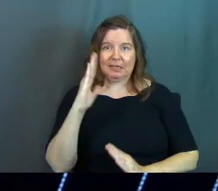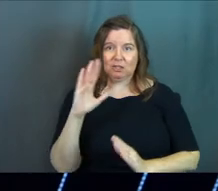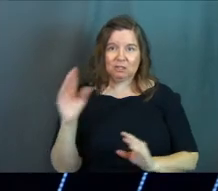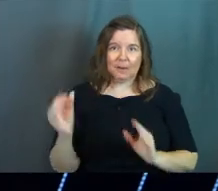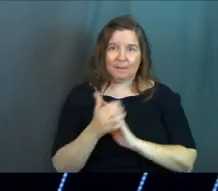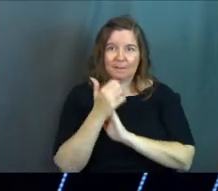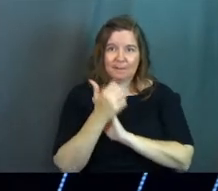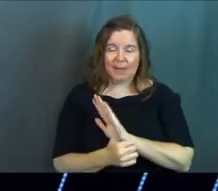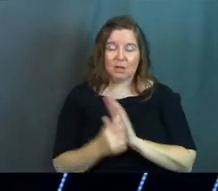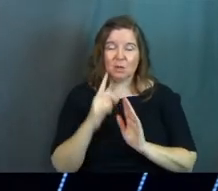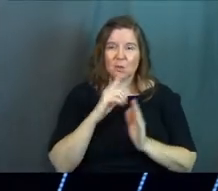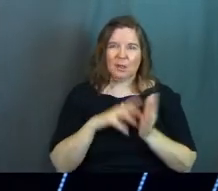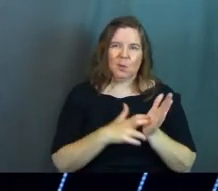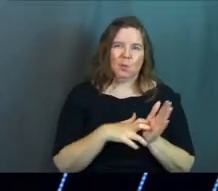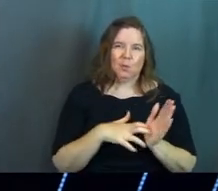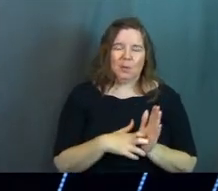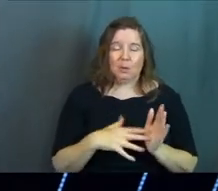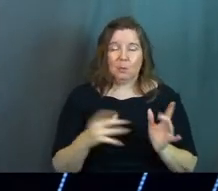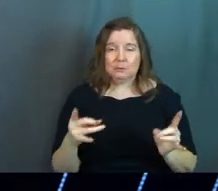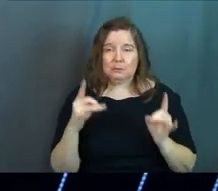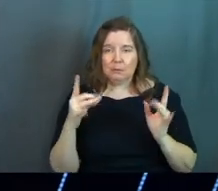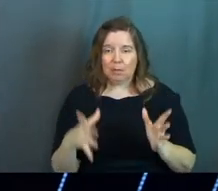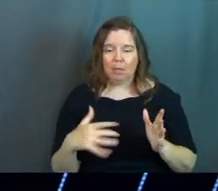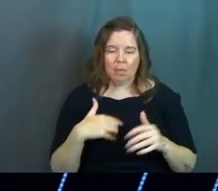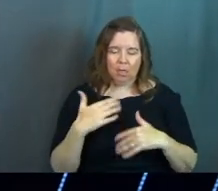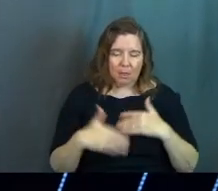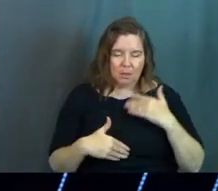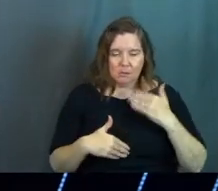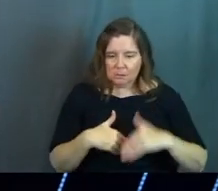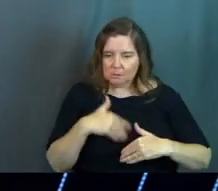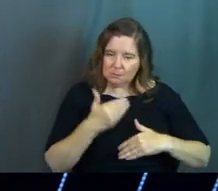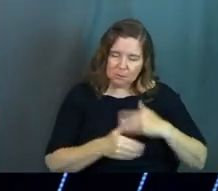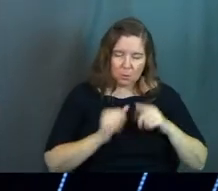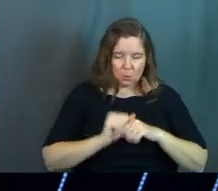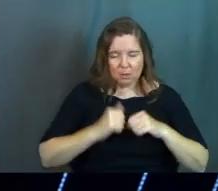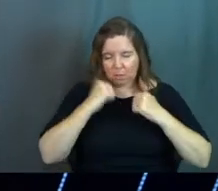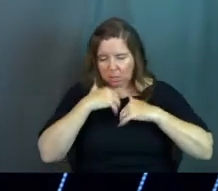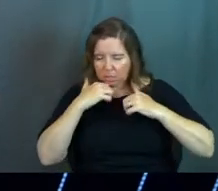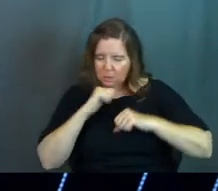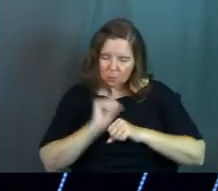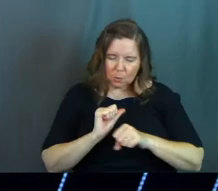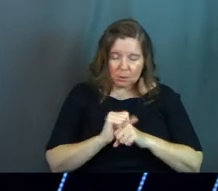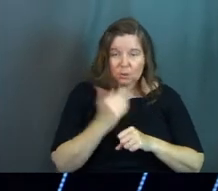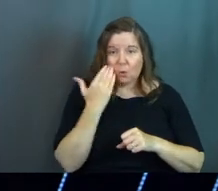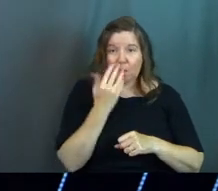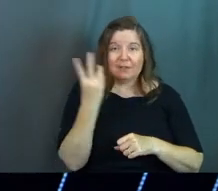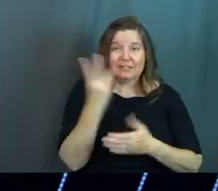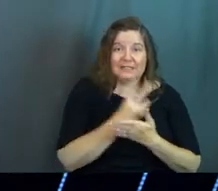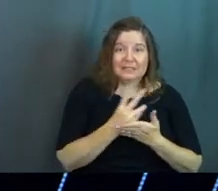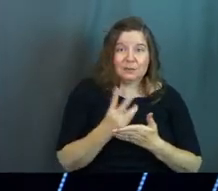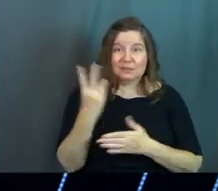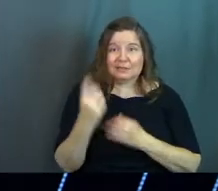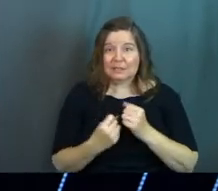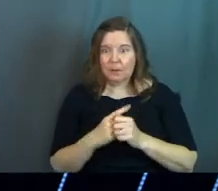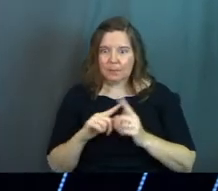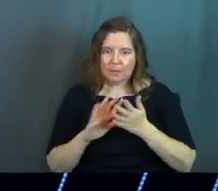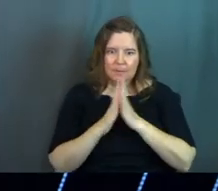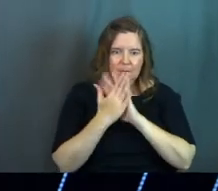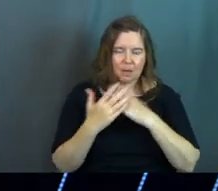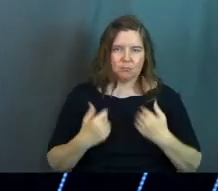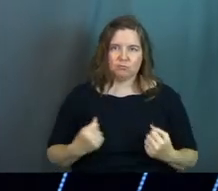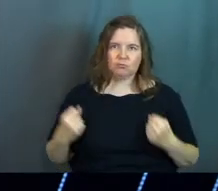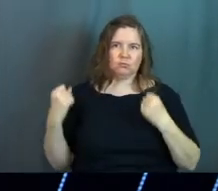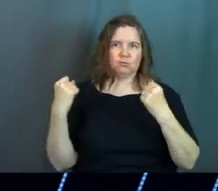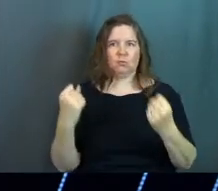and they're really weak and really terrible. And after all kinds of work, and again, you don't know if it was six weeks or six years, but they get strong.